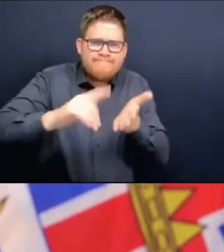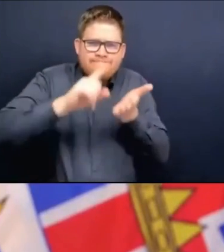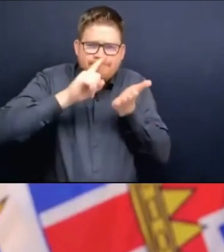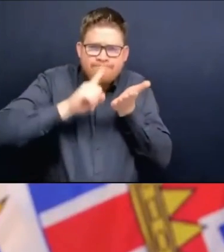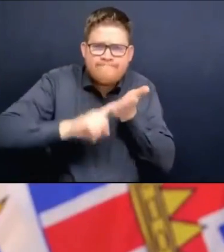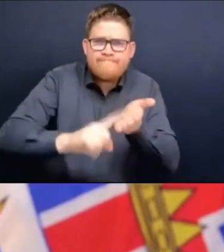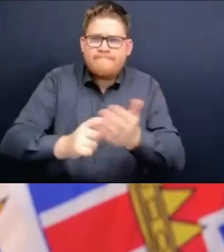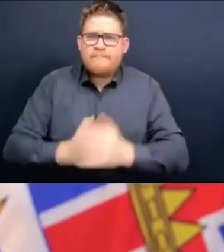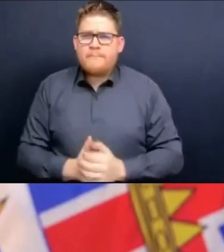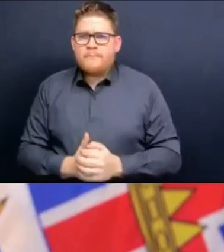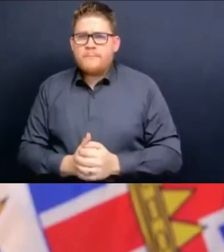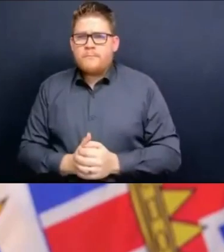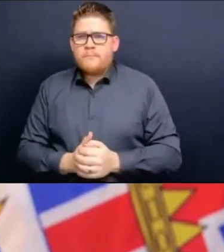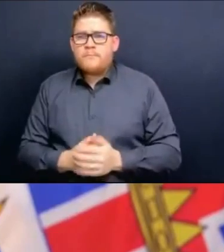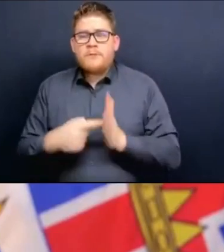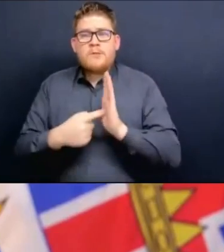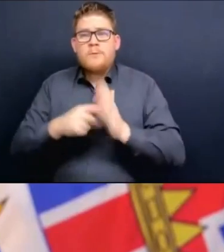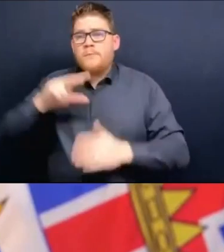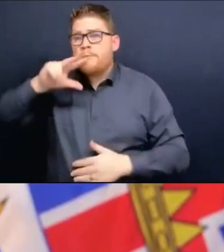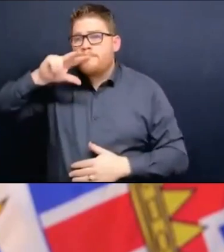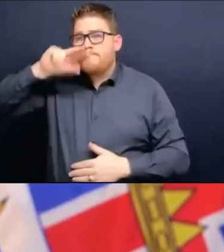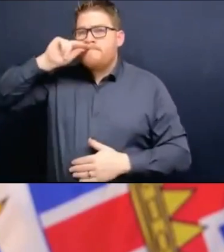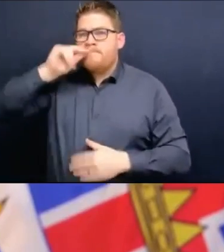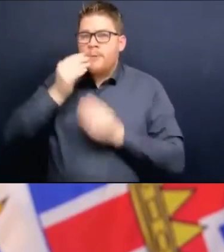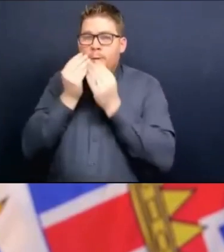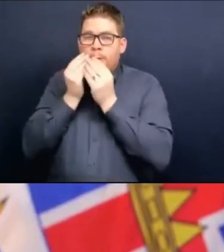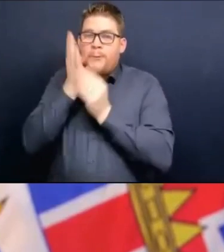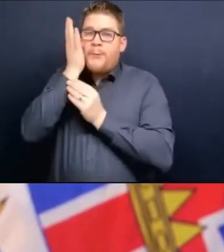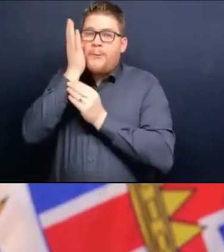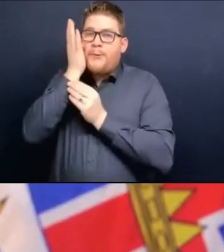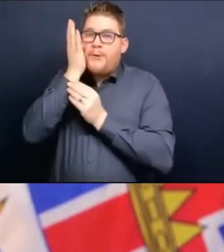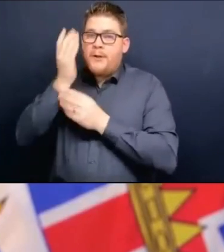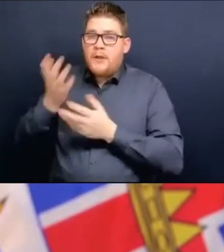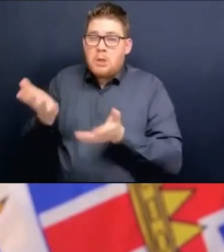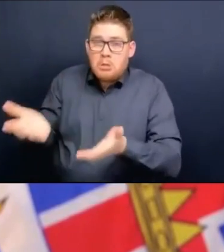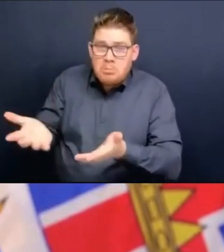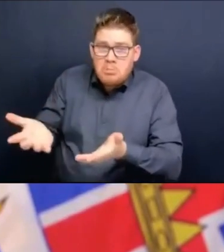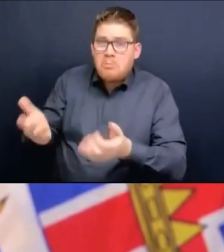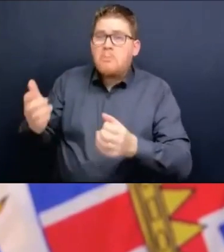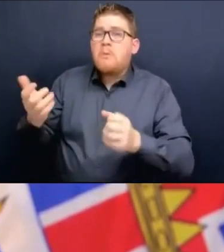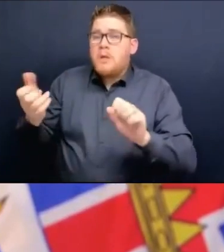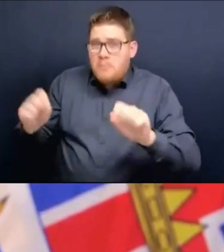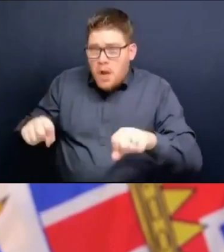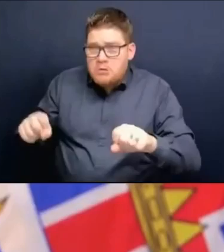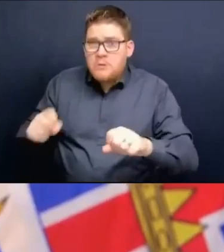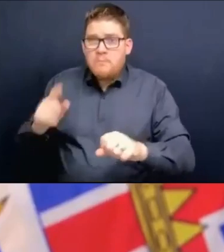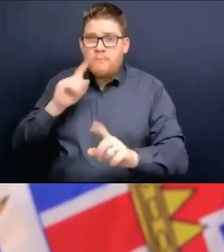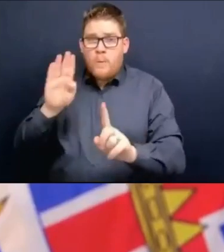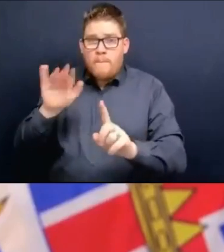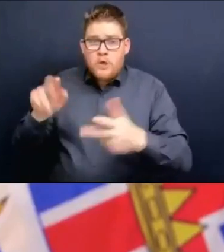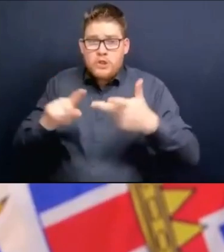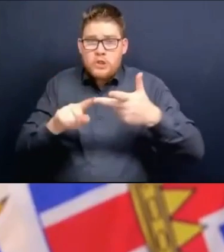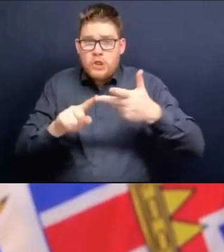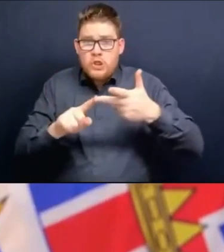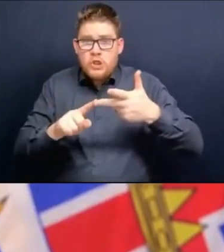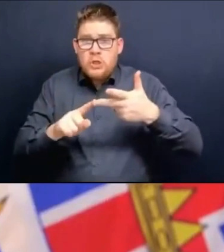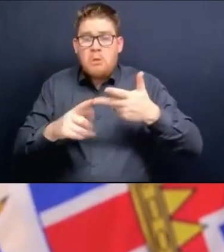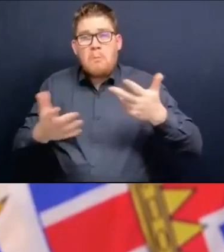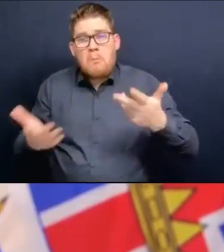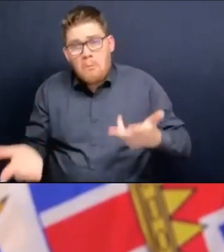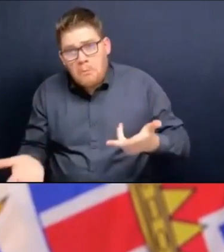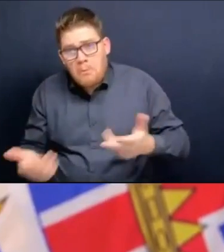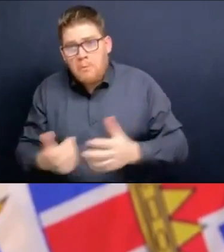are under development. Could that be an option as a booster dose to help stimulate our